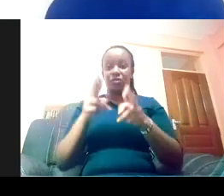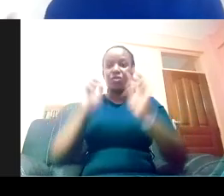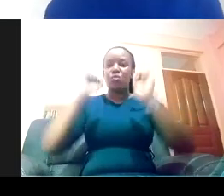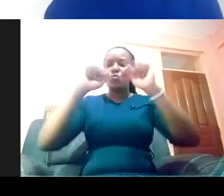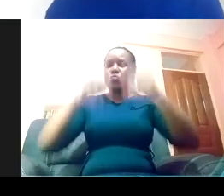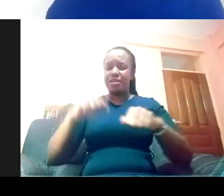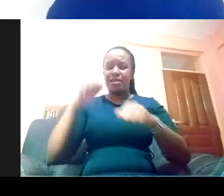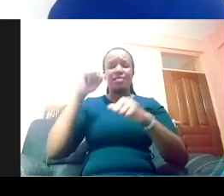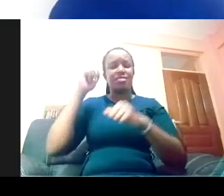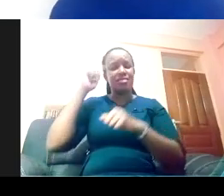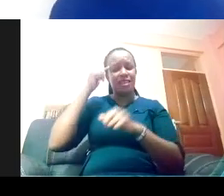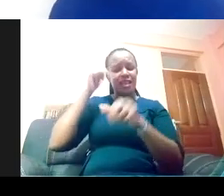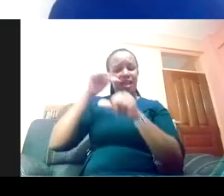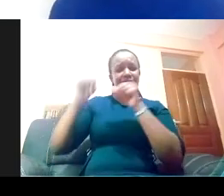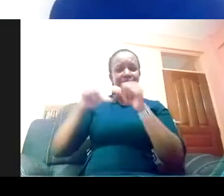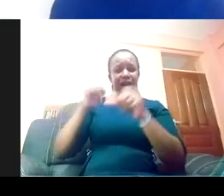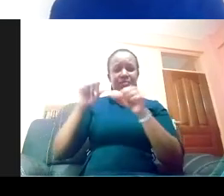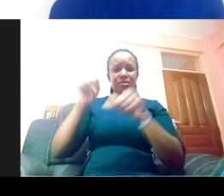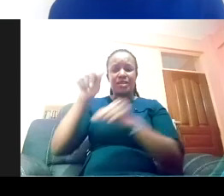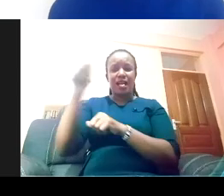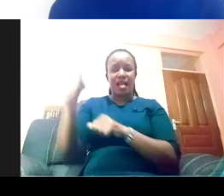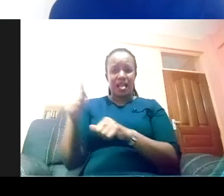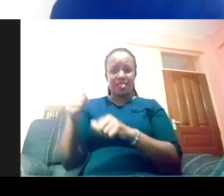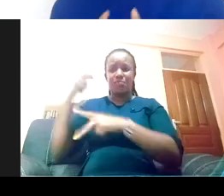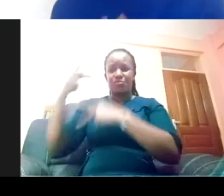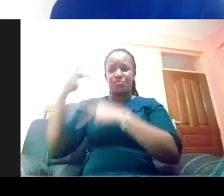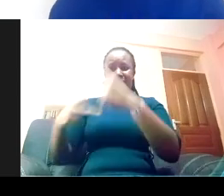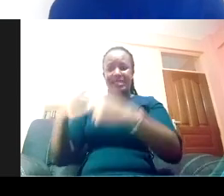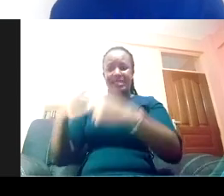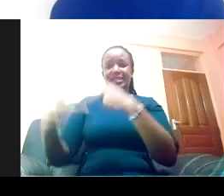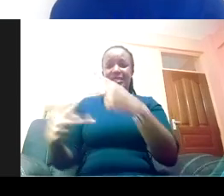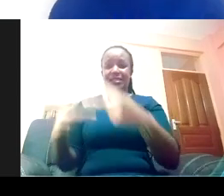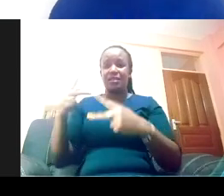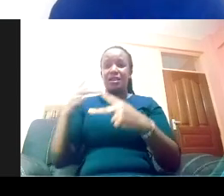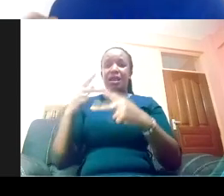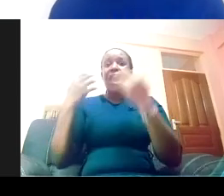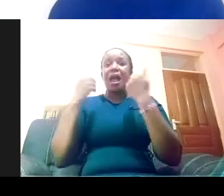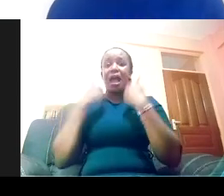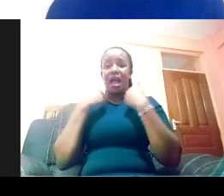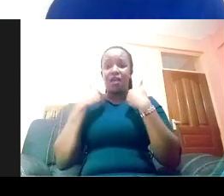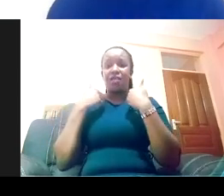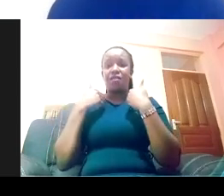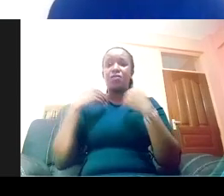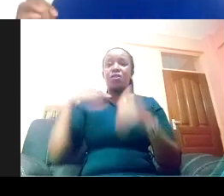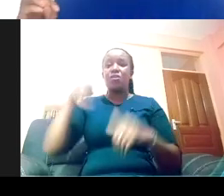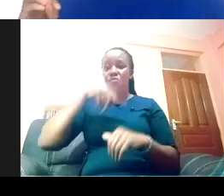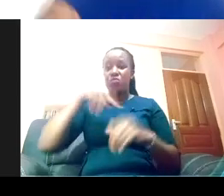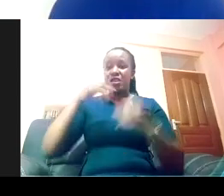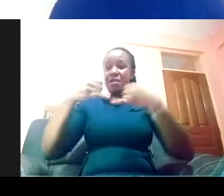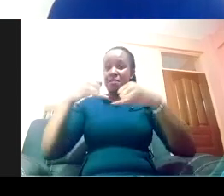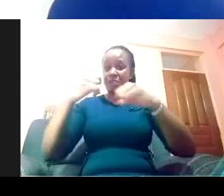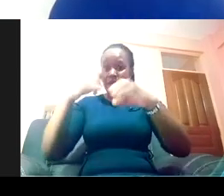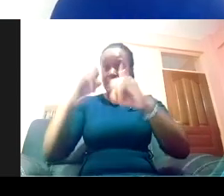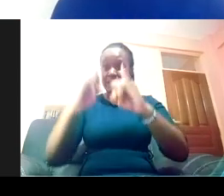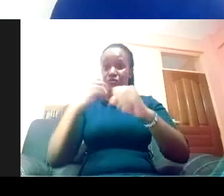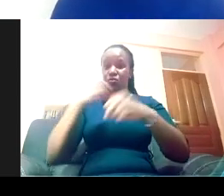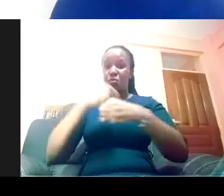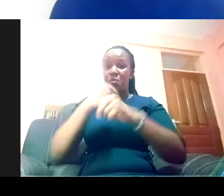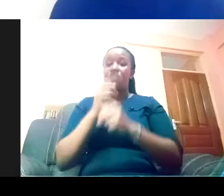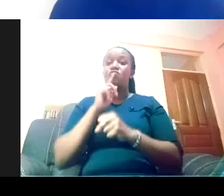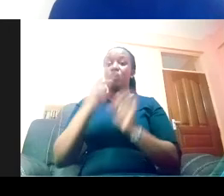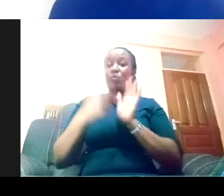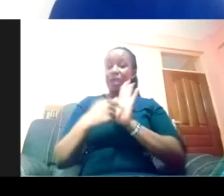about processes. What successful processes have we created to ensure that we are demonstrating our